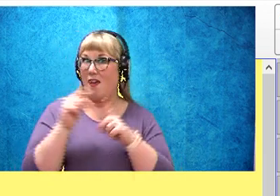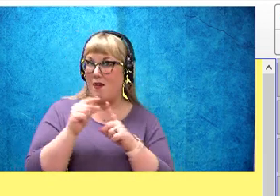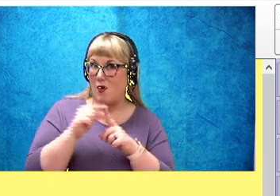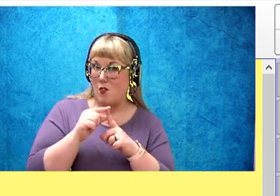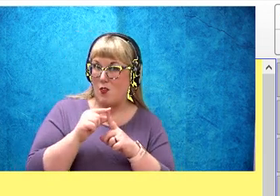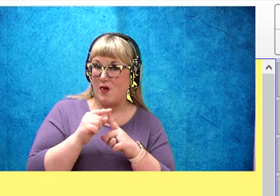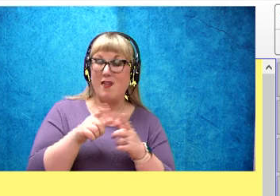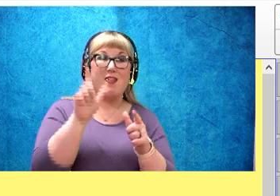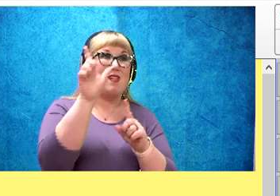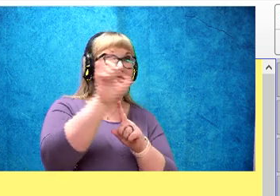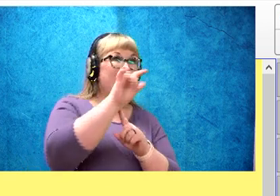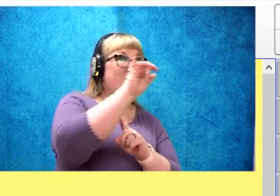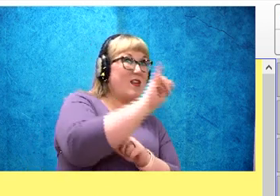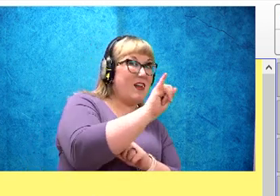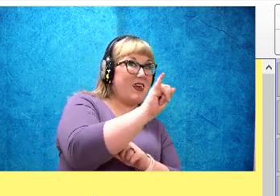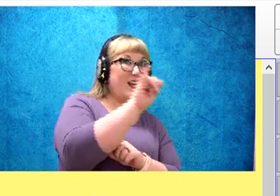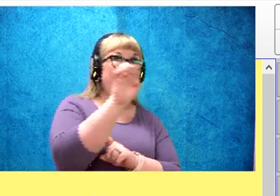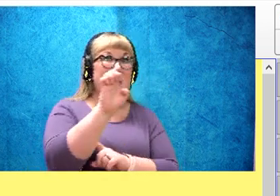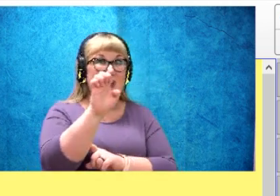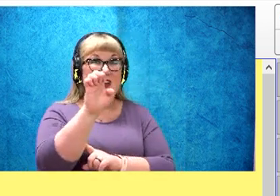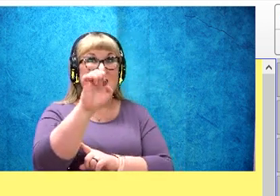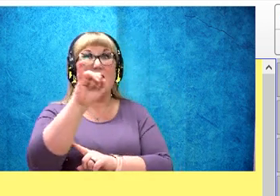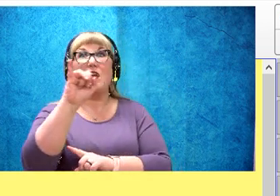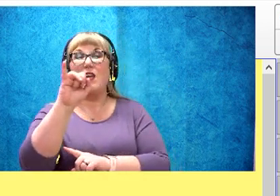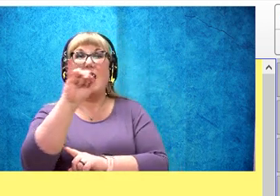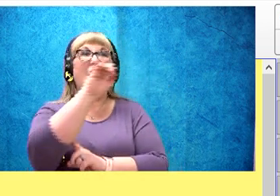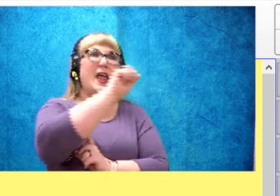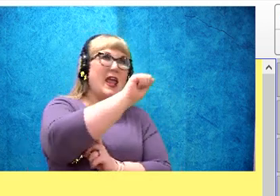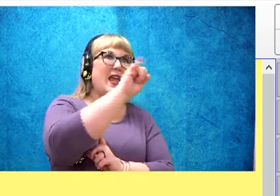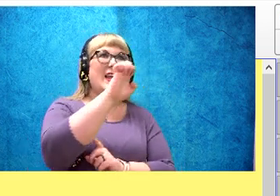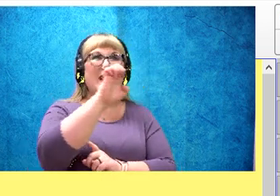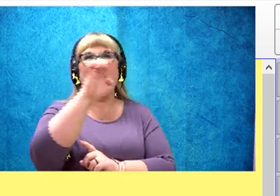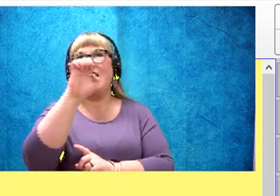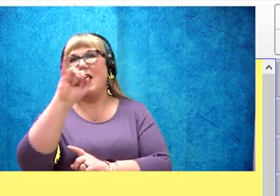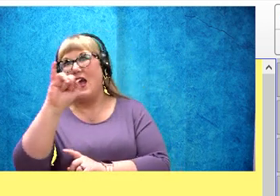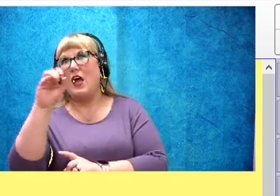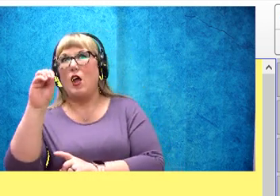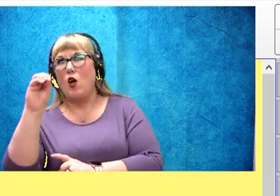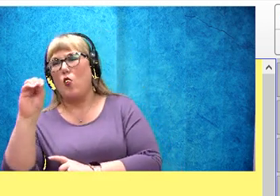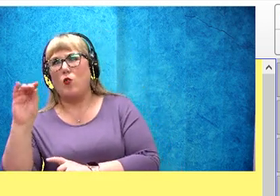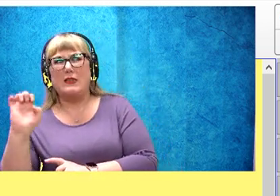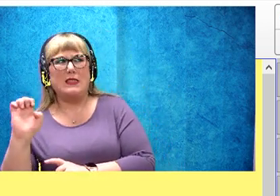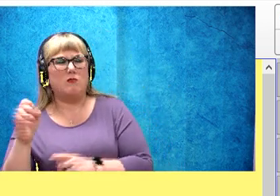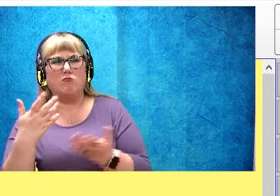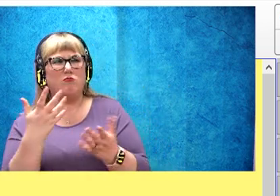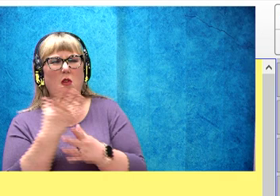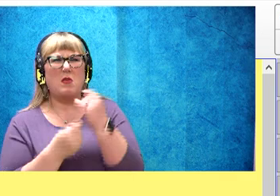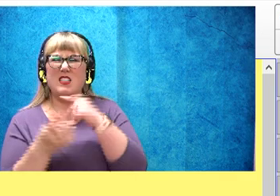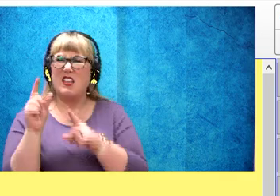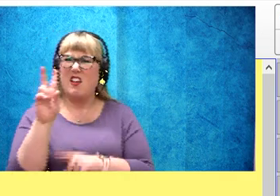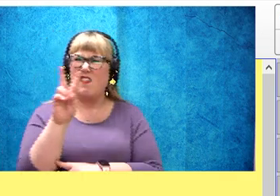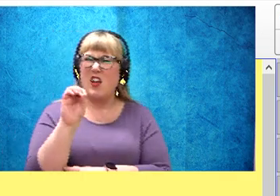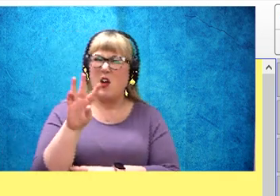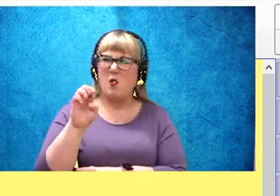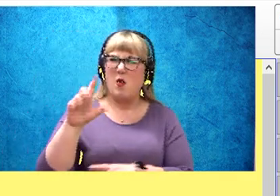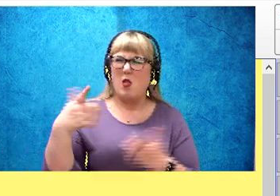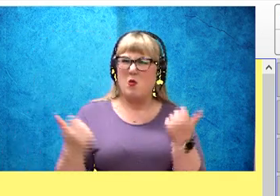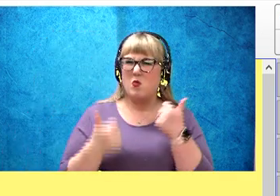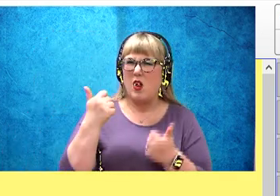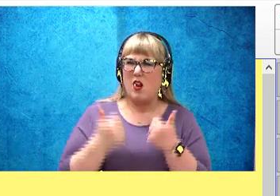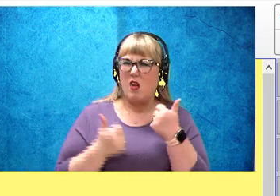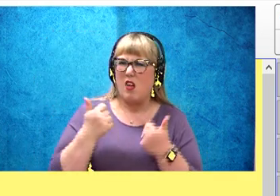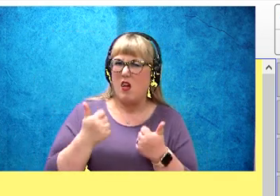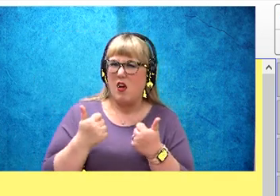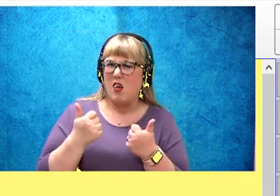A, I, O, and E. There's a vowel missing, isn't it? Can you guess which vowel it is?